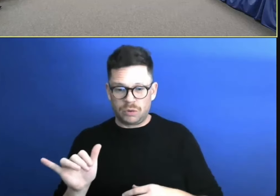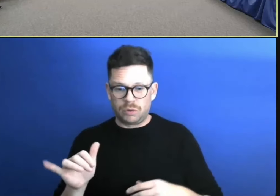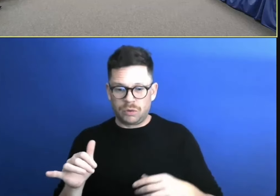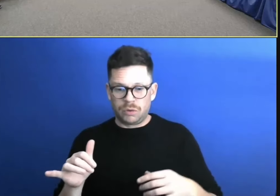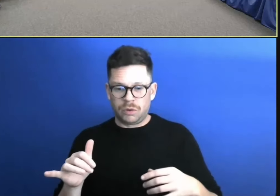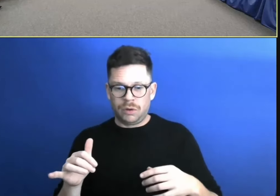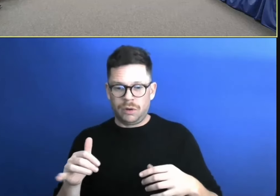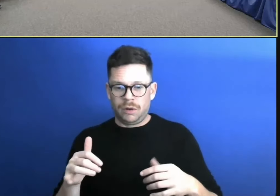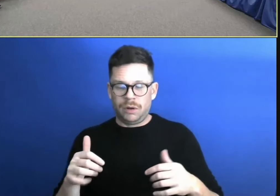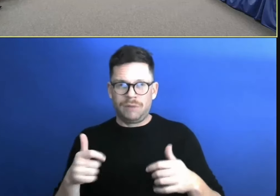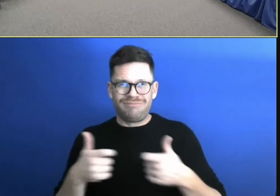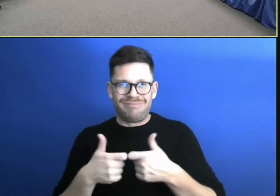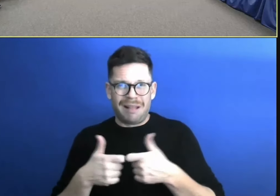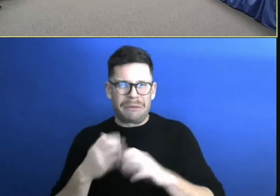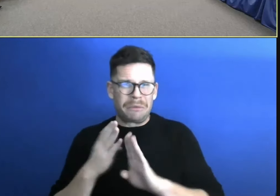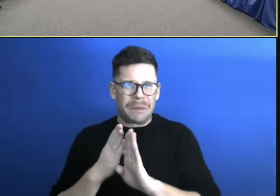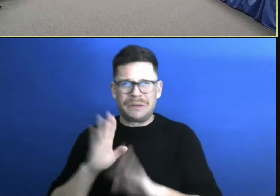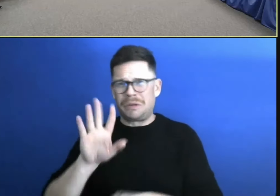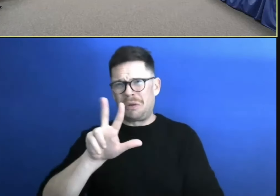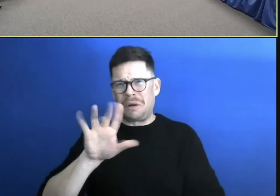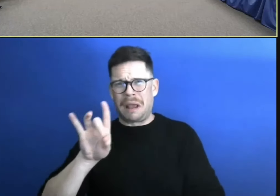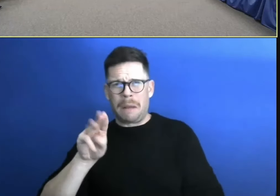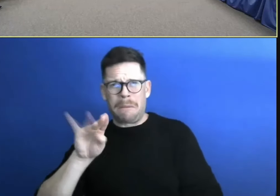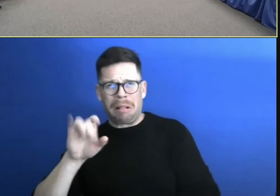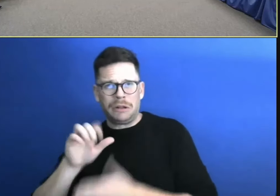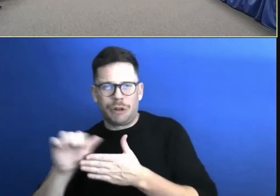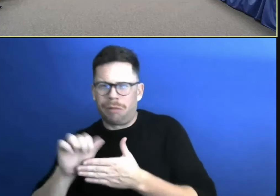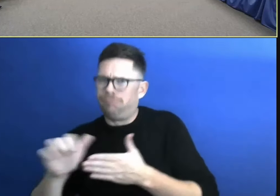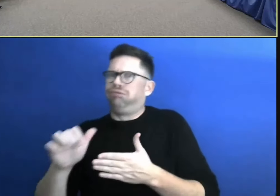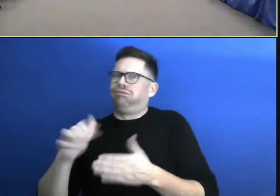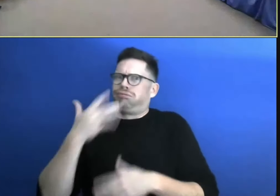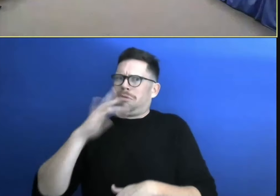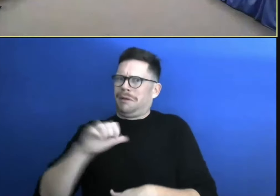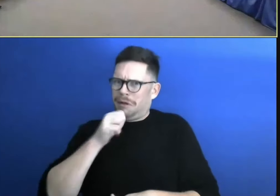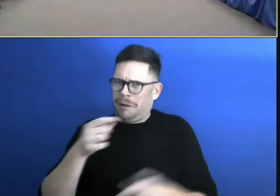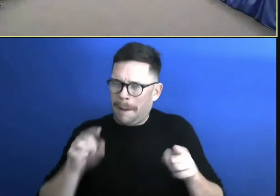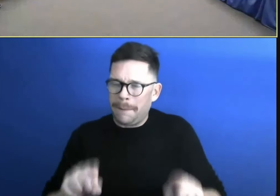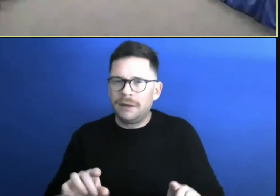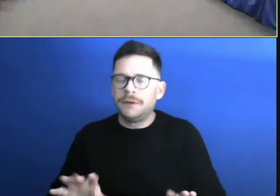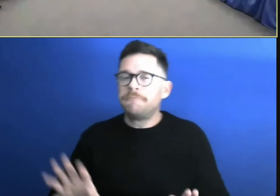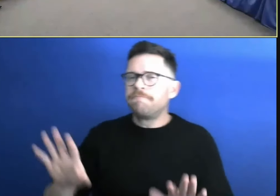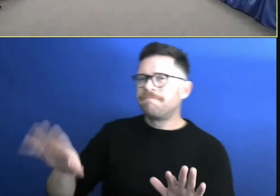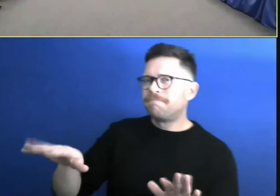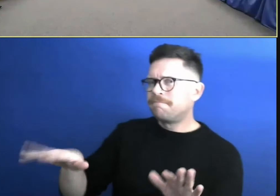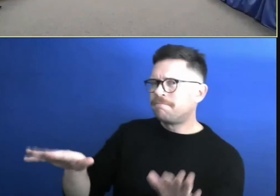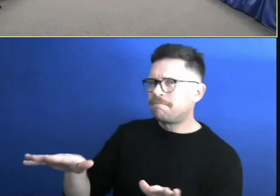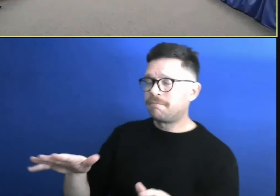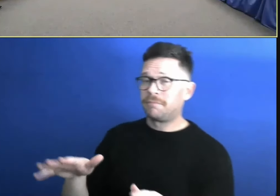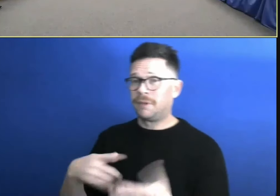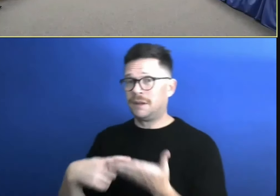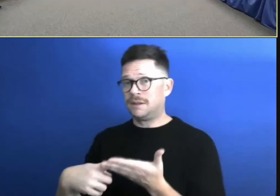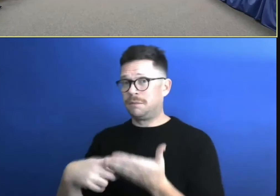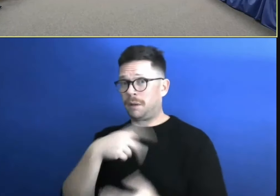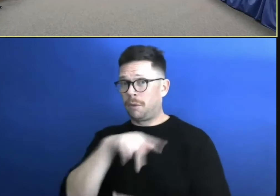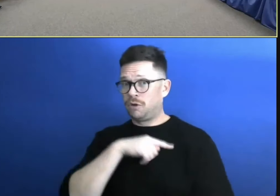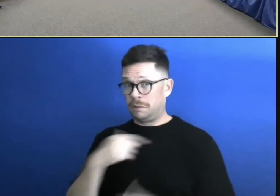300 billion. Yeah. Good luck. That's not going happen. So it's just speaking personally. I mean, I've never been to a conference, but